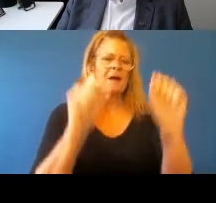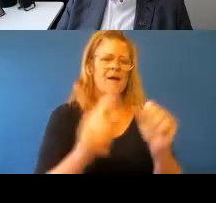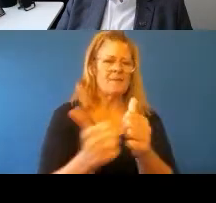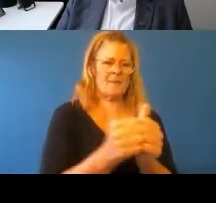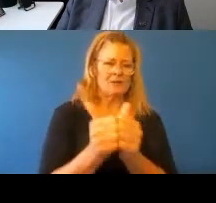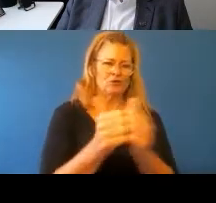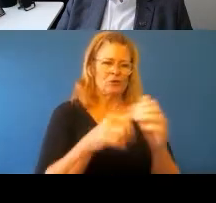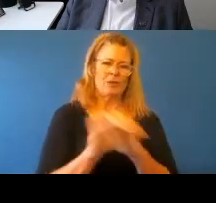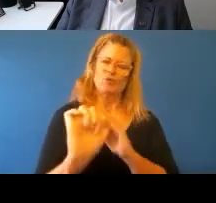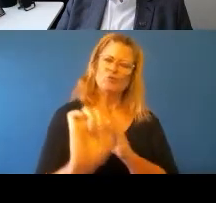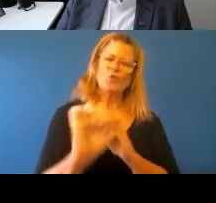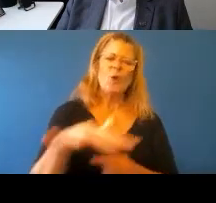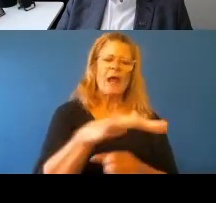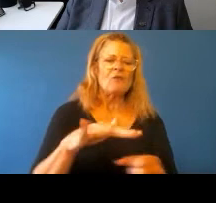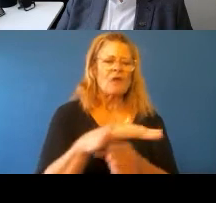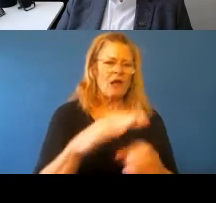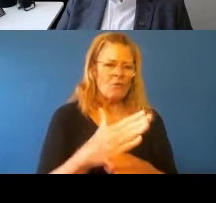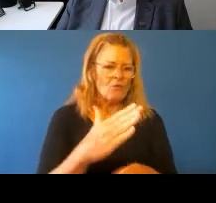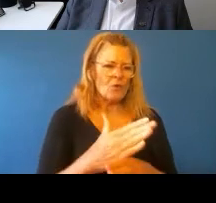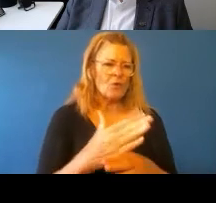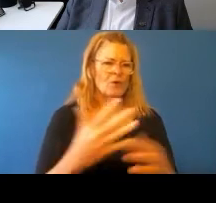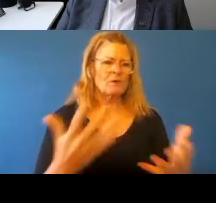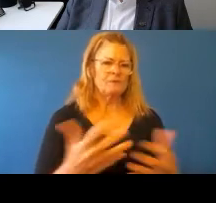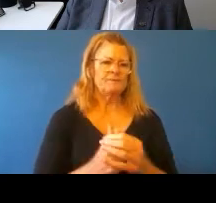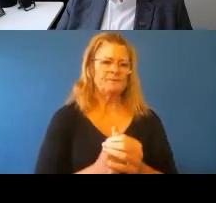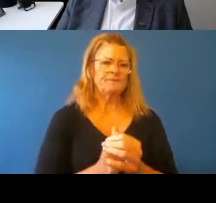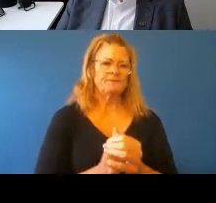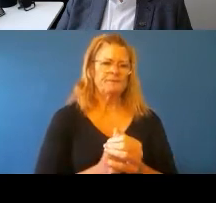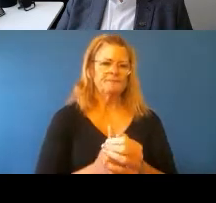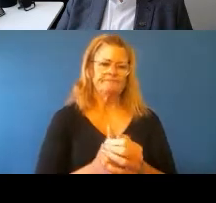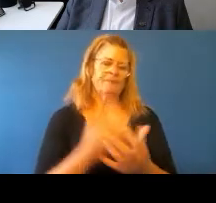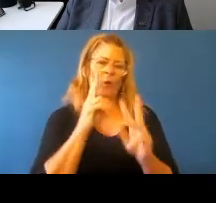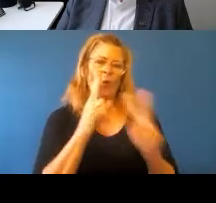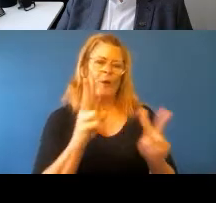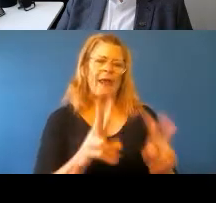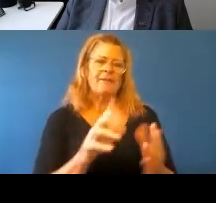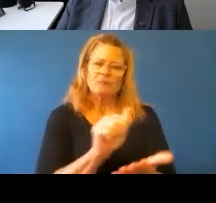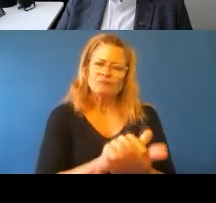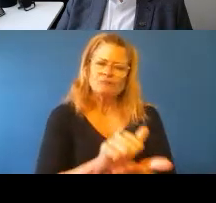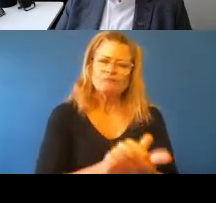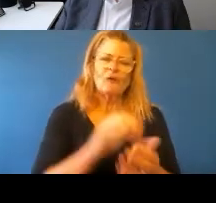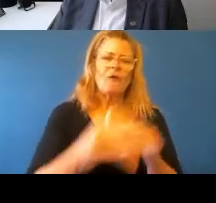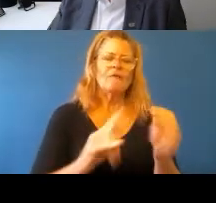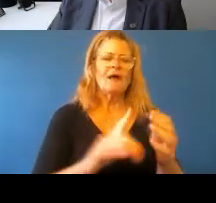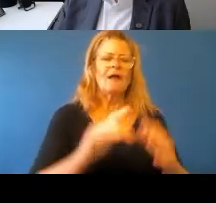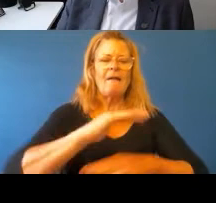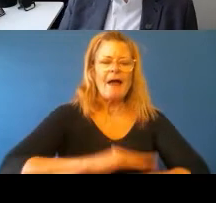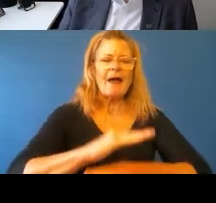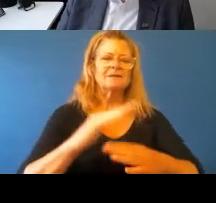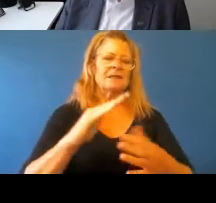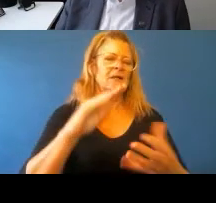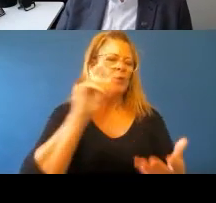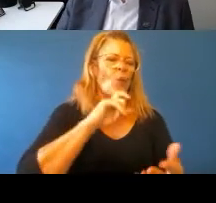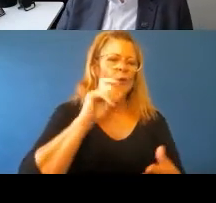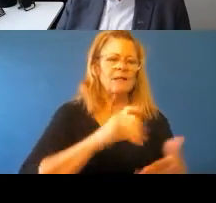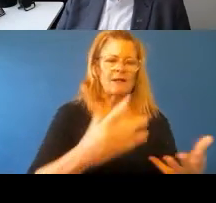you're working in when it comes to the, the sacredness of land and water? And what is that partnership